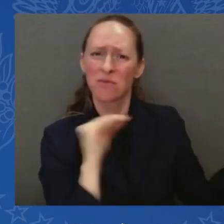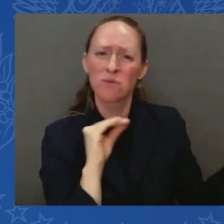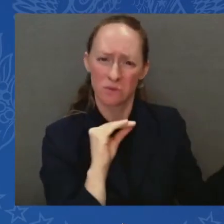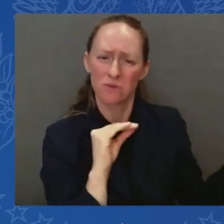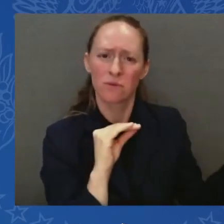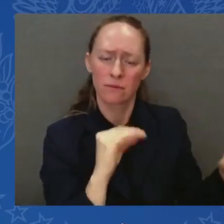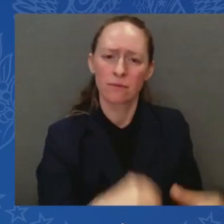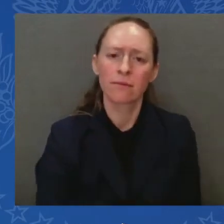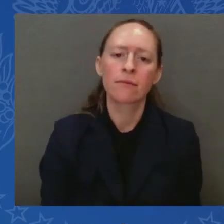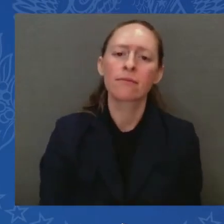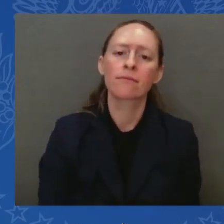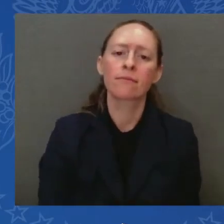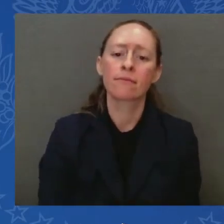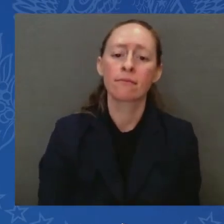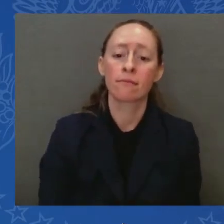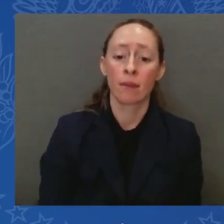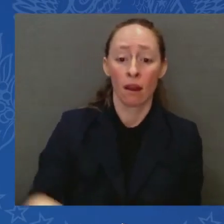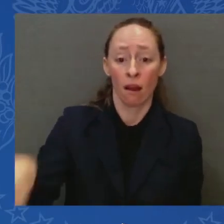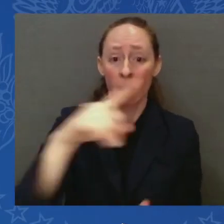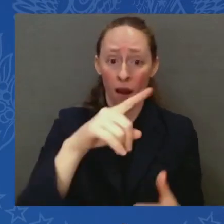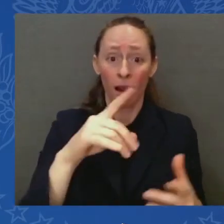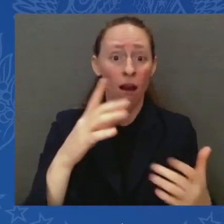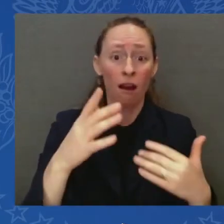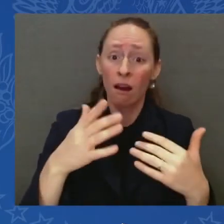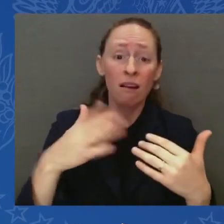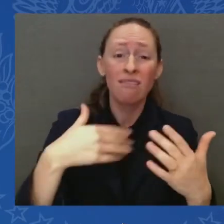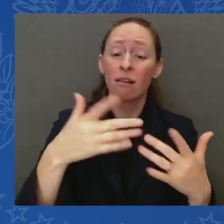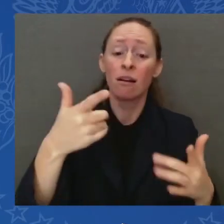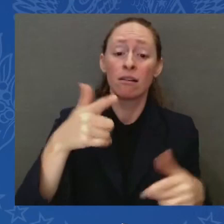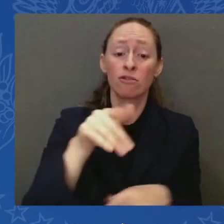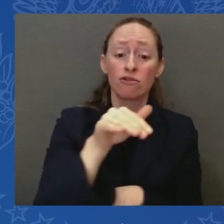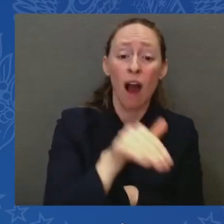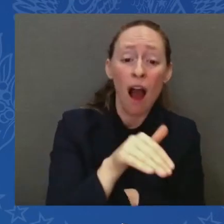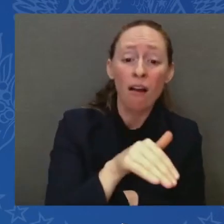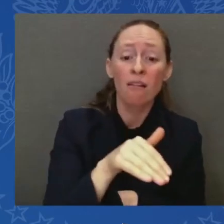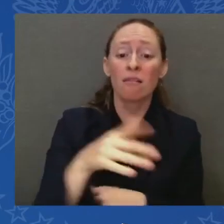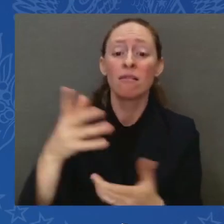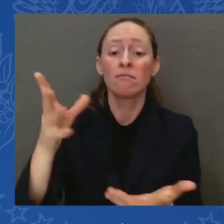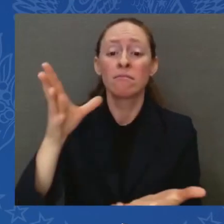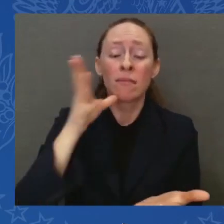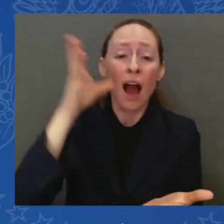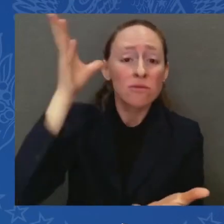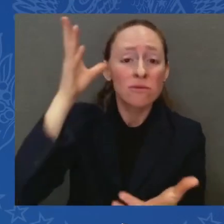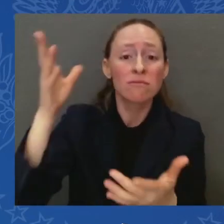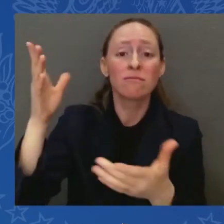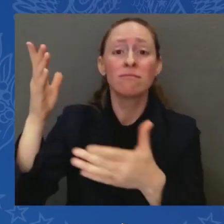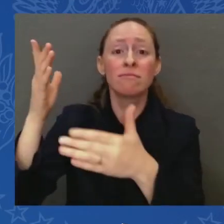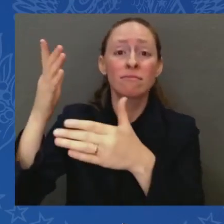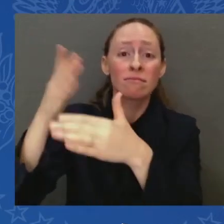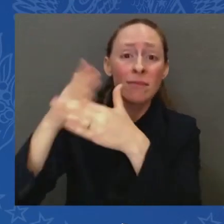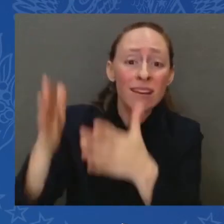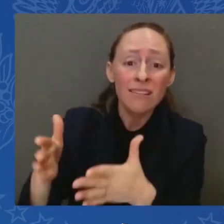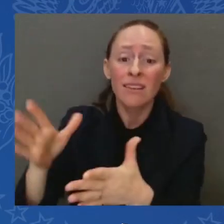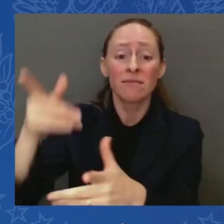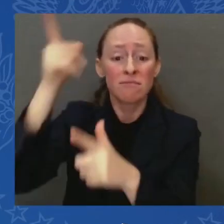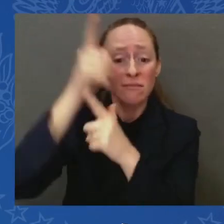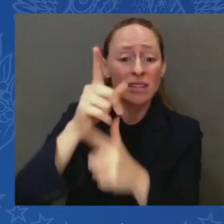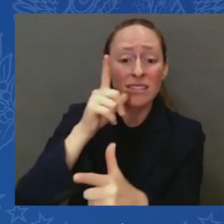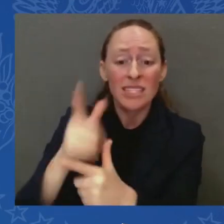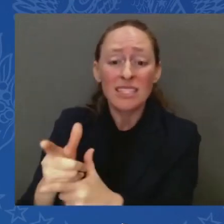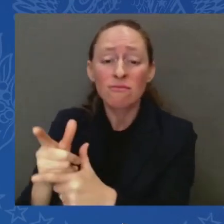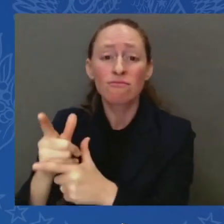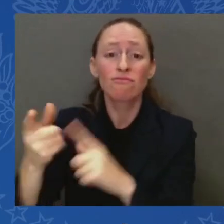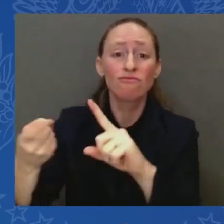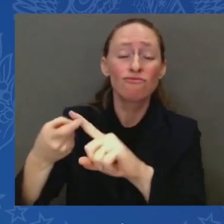there's that black hole in the middle of your chest. You feel like you're being sucked into it. The survivor's remorse, the anger, the questions of